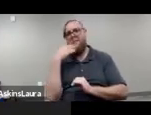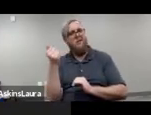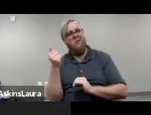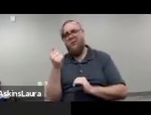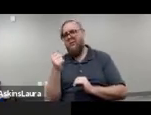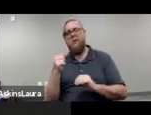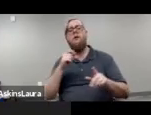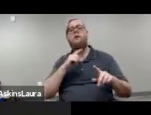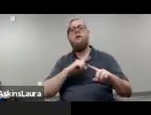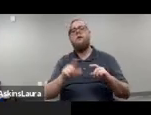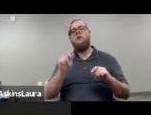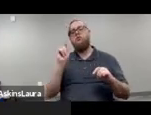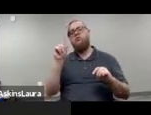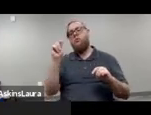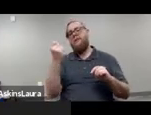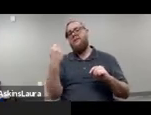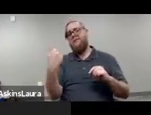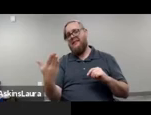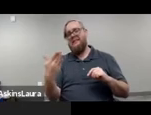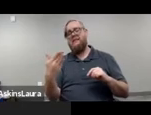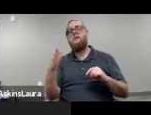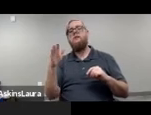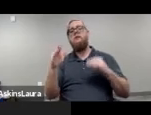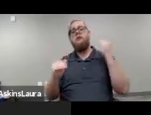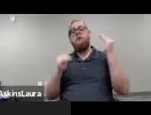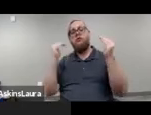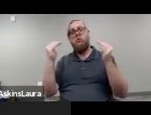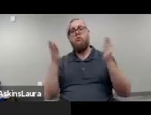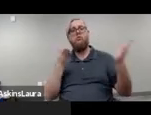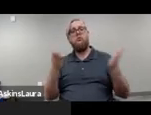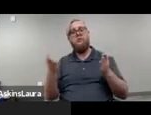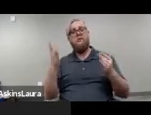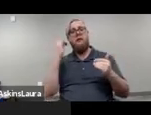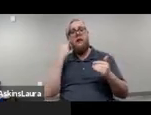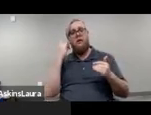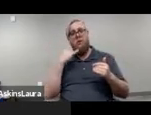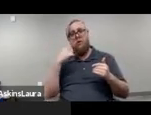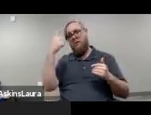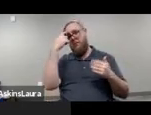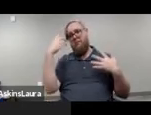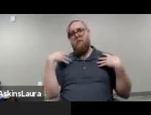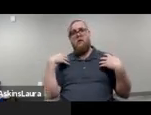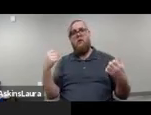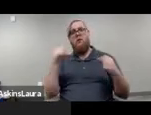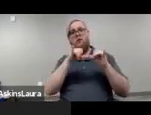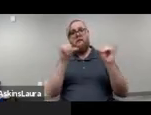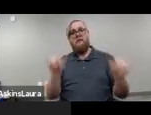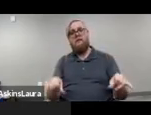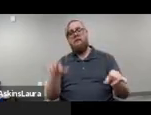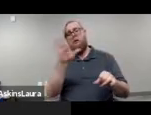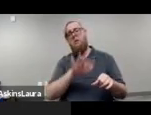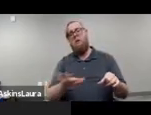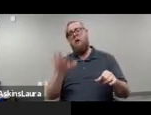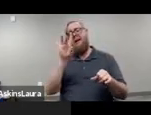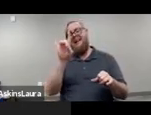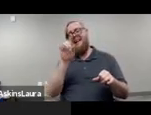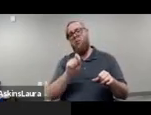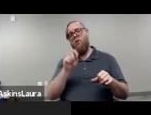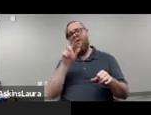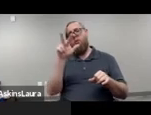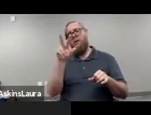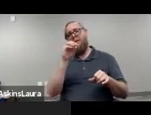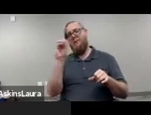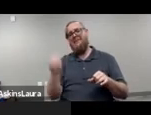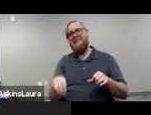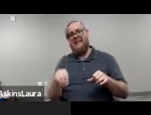2015, um, adults served in California's public mental health system, um, only 8.3 percent